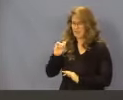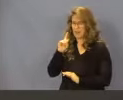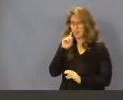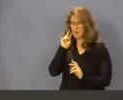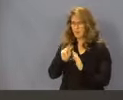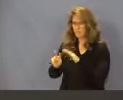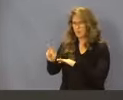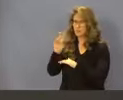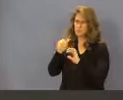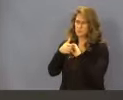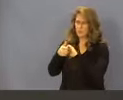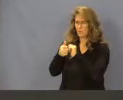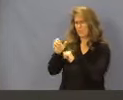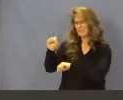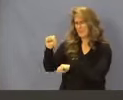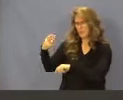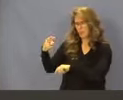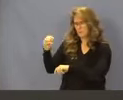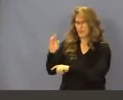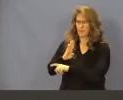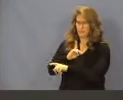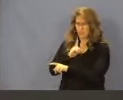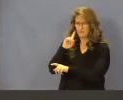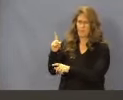stakeholders for feedback as we move forward in that process.